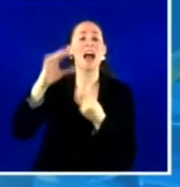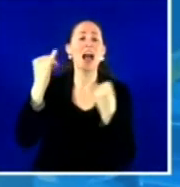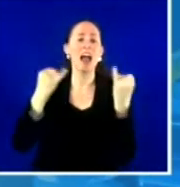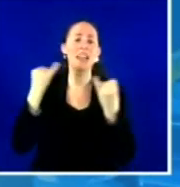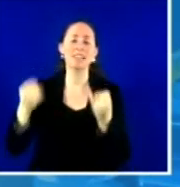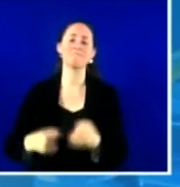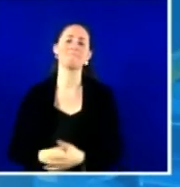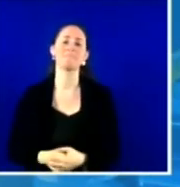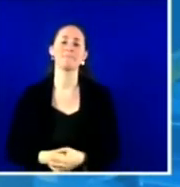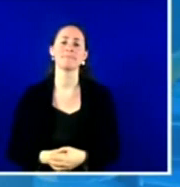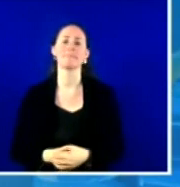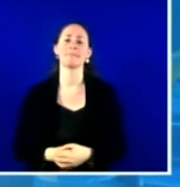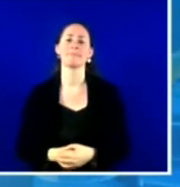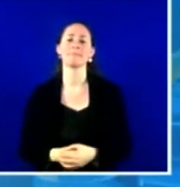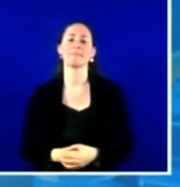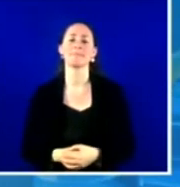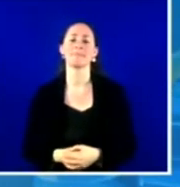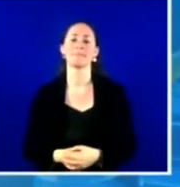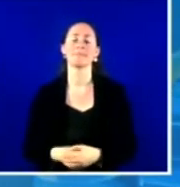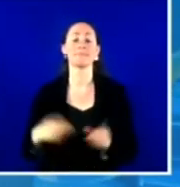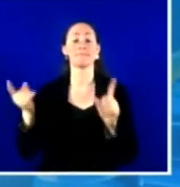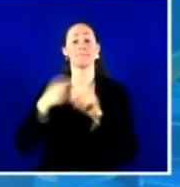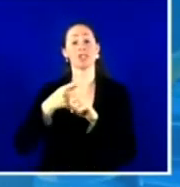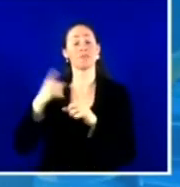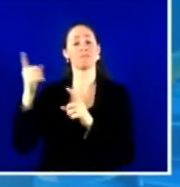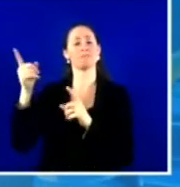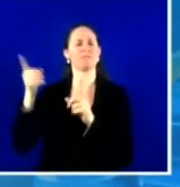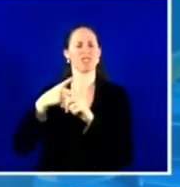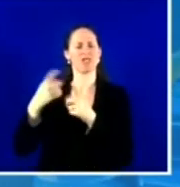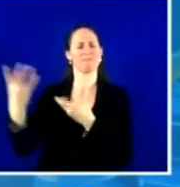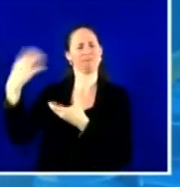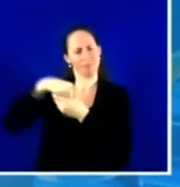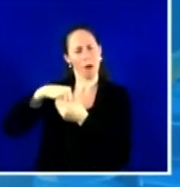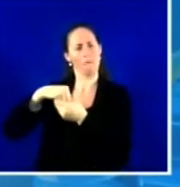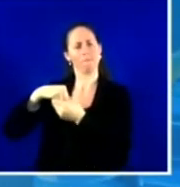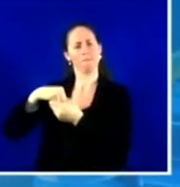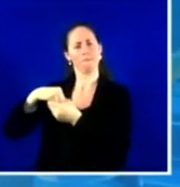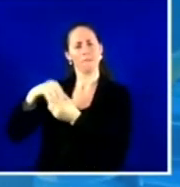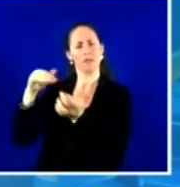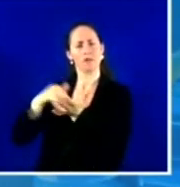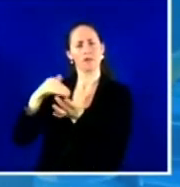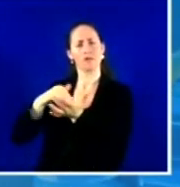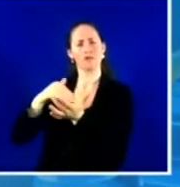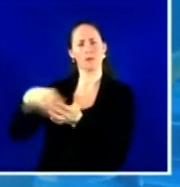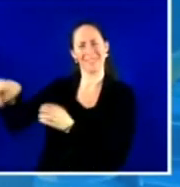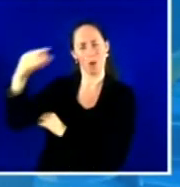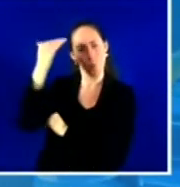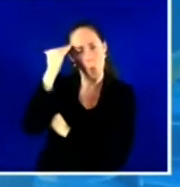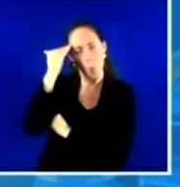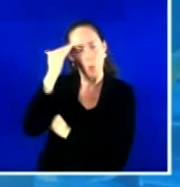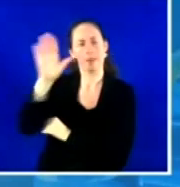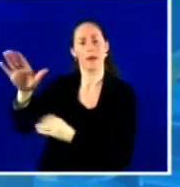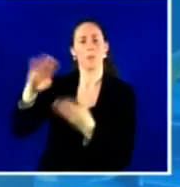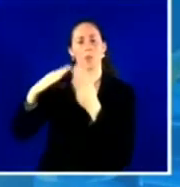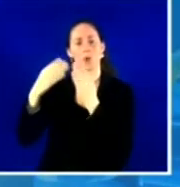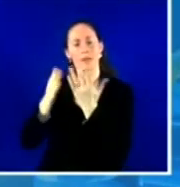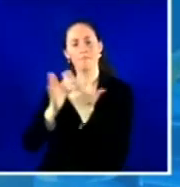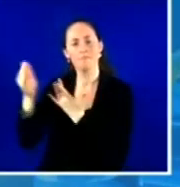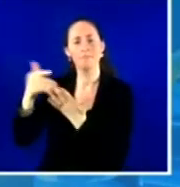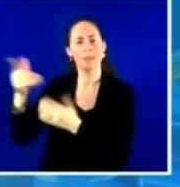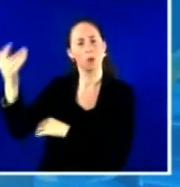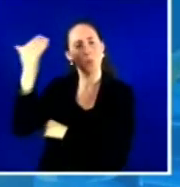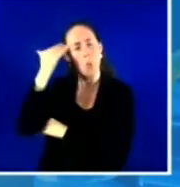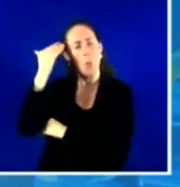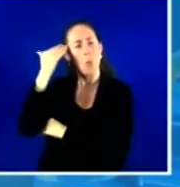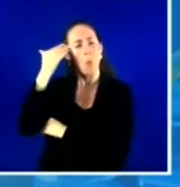from the start. They know firsthand what the challenges and opportunities are with vaccination in their practices. And even